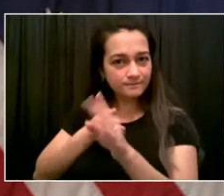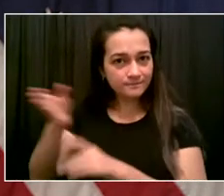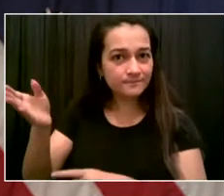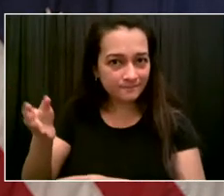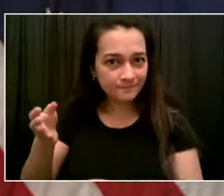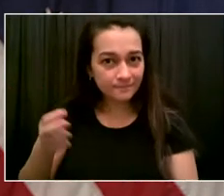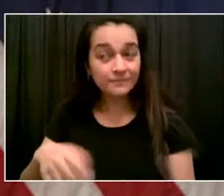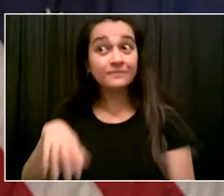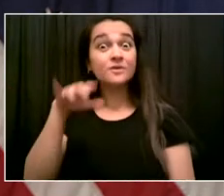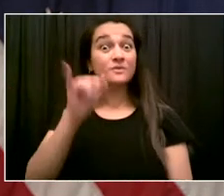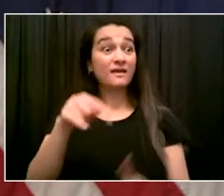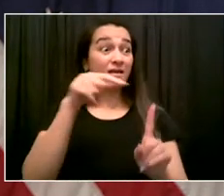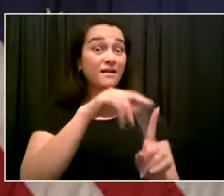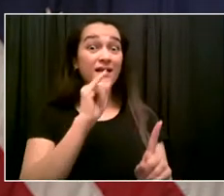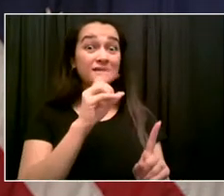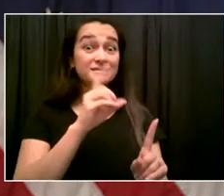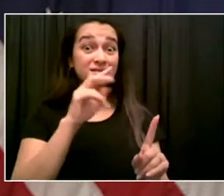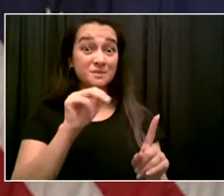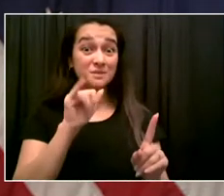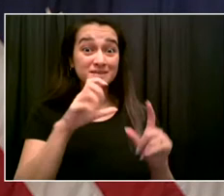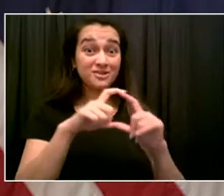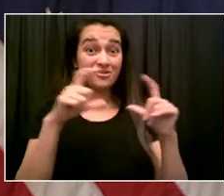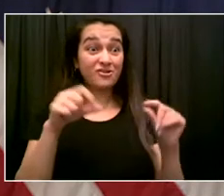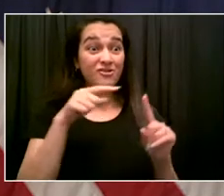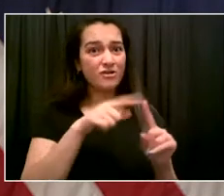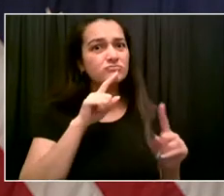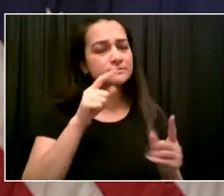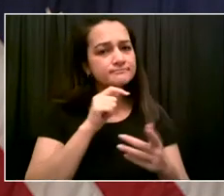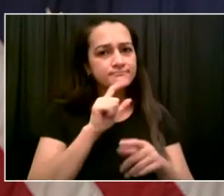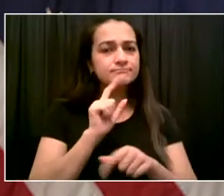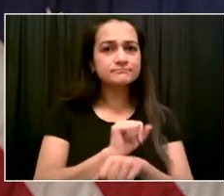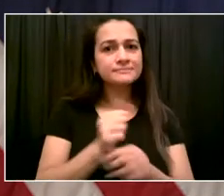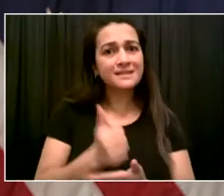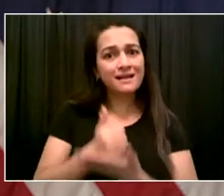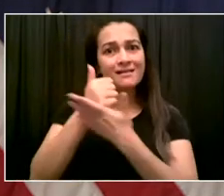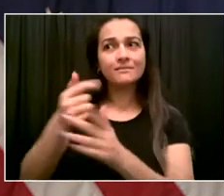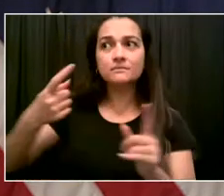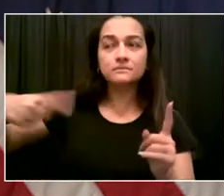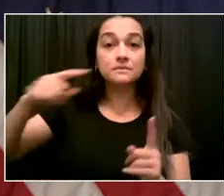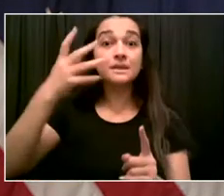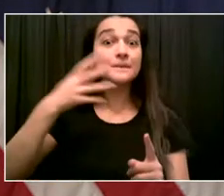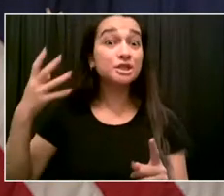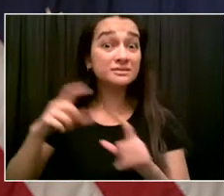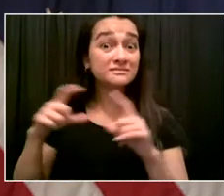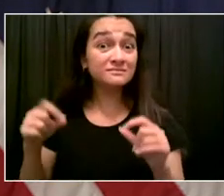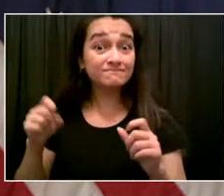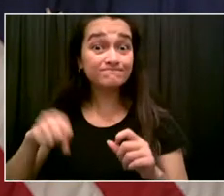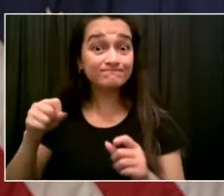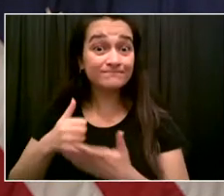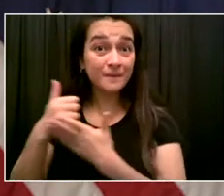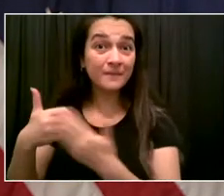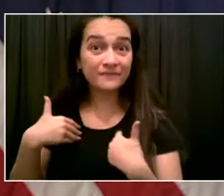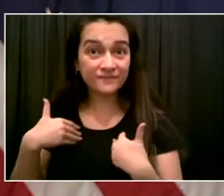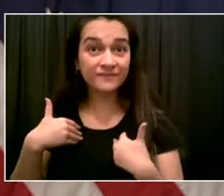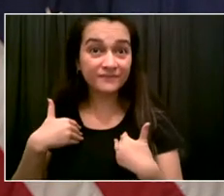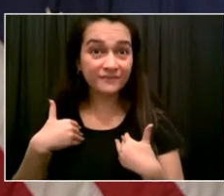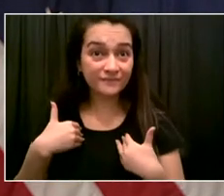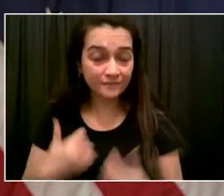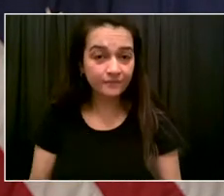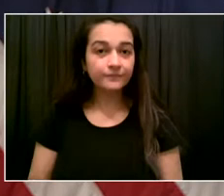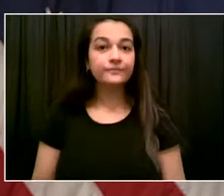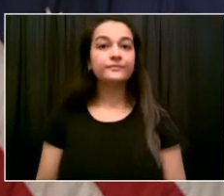important. And this is especially important in our recovery as we're looking at state efforts